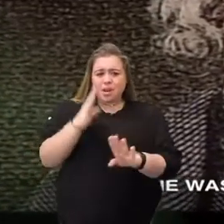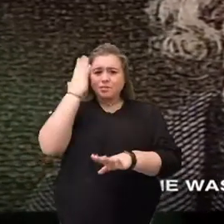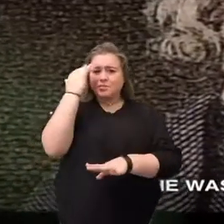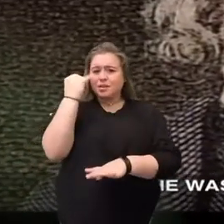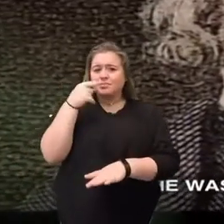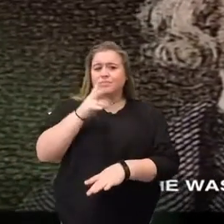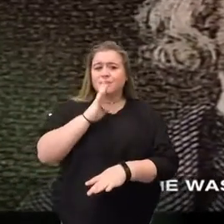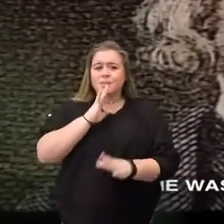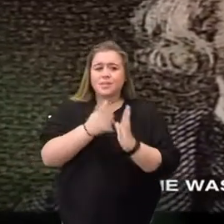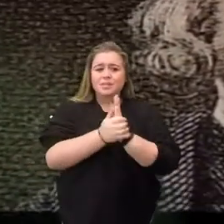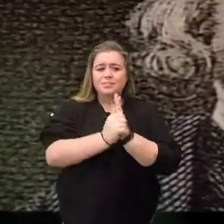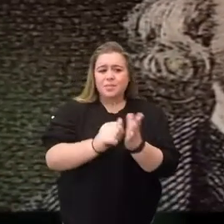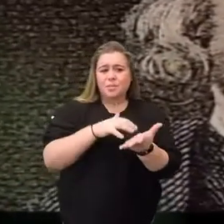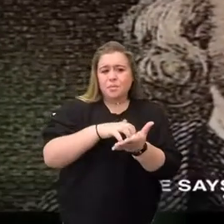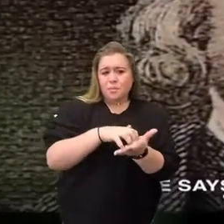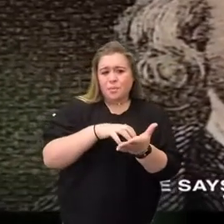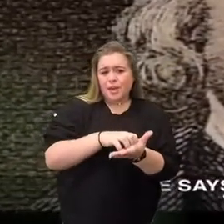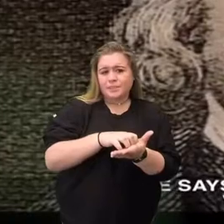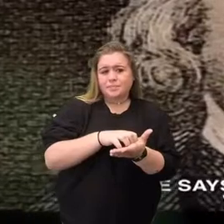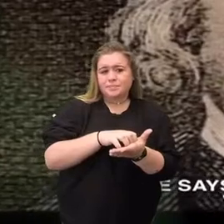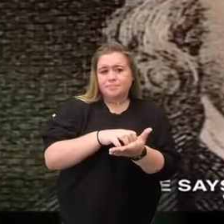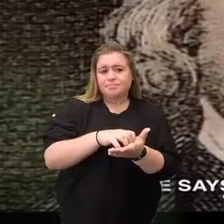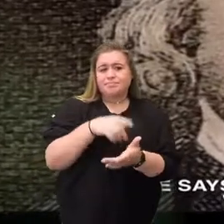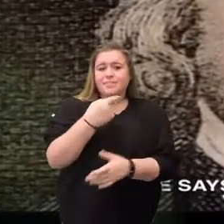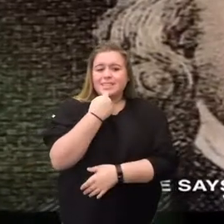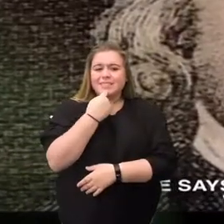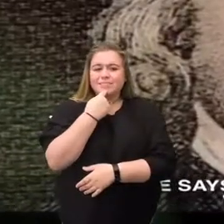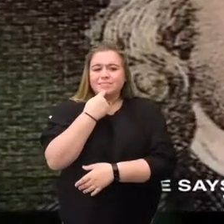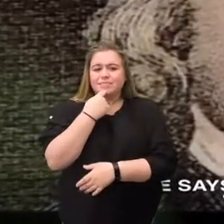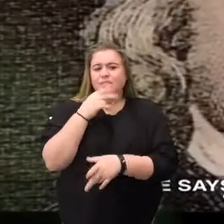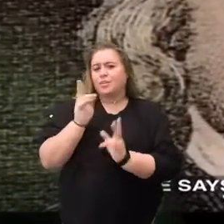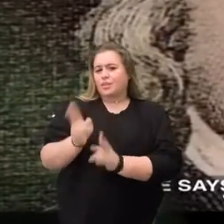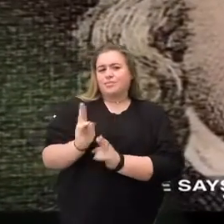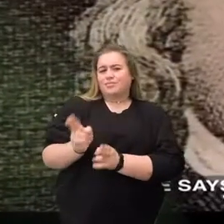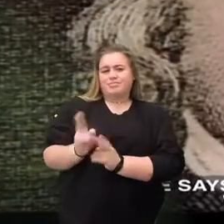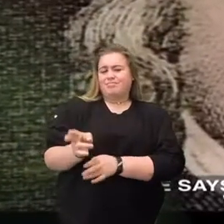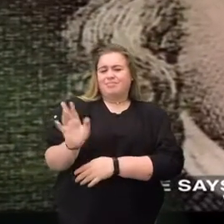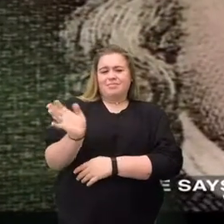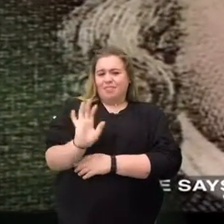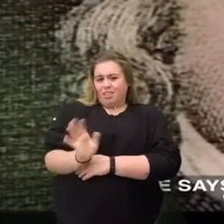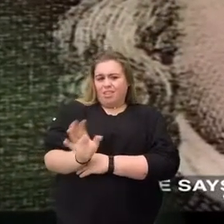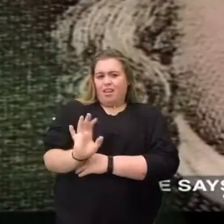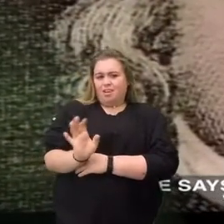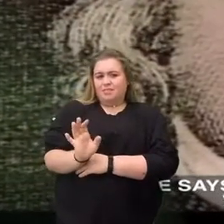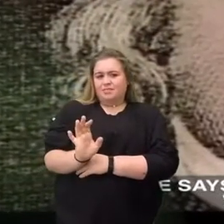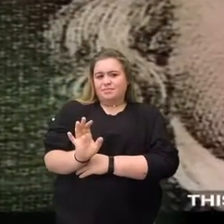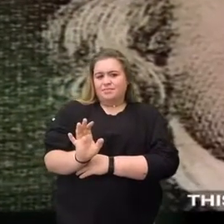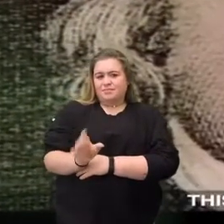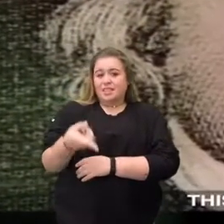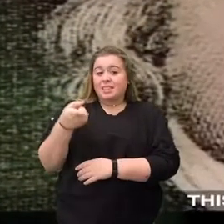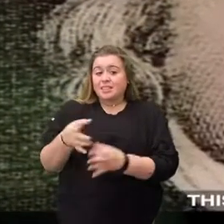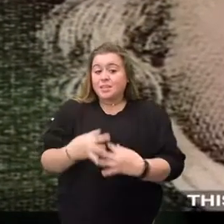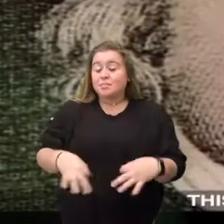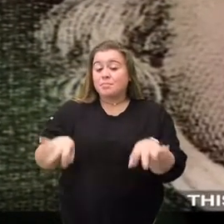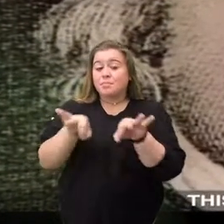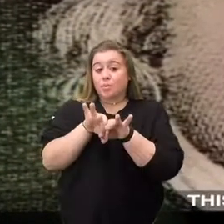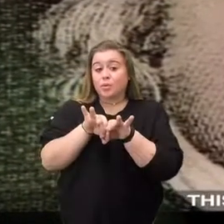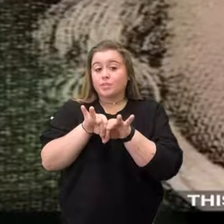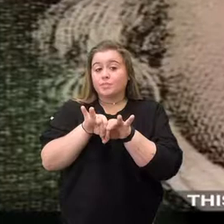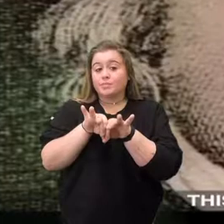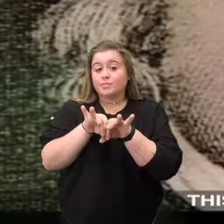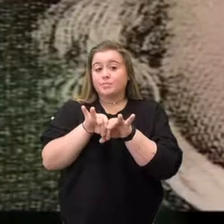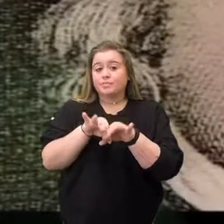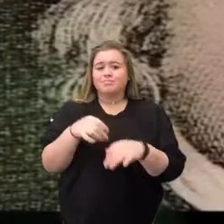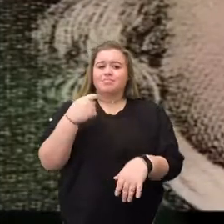good speaker. He had a lisp. He says, this isn't something we should rush. This is very